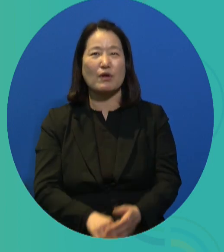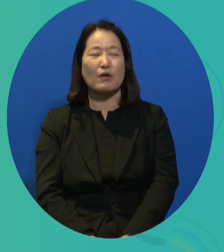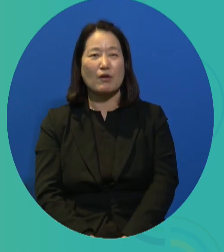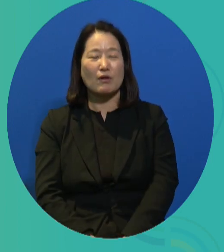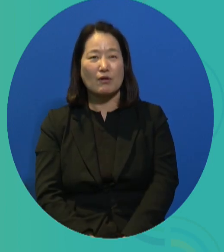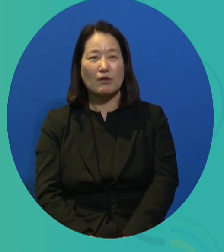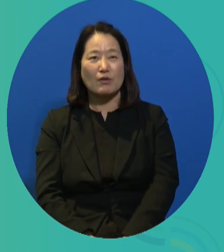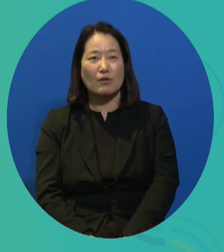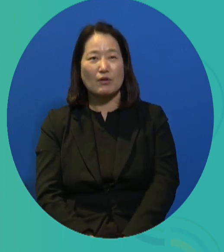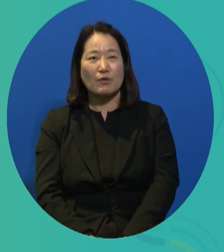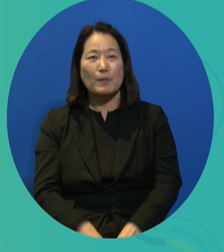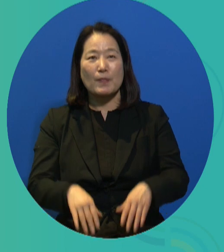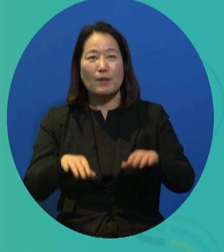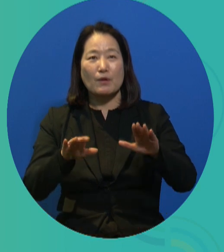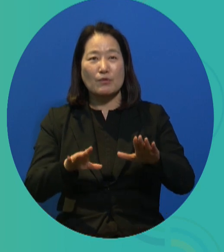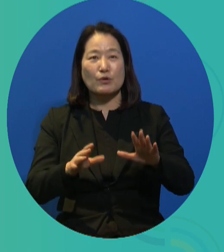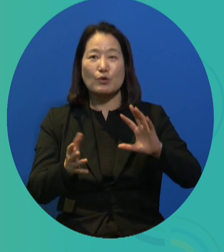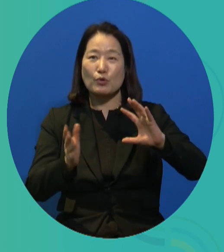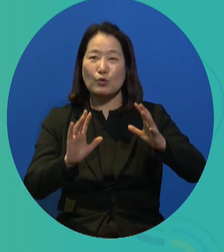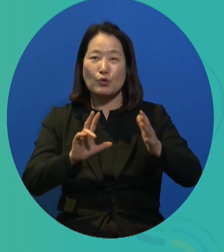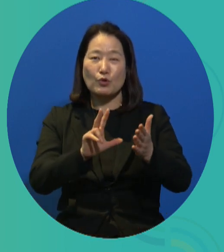not necessarily the case right now.